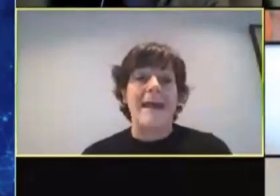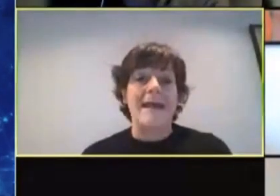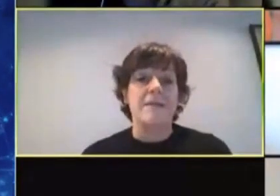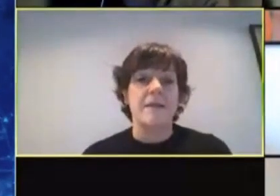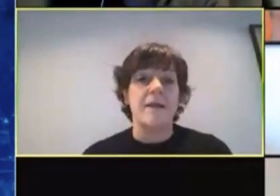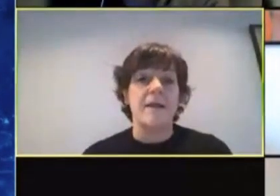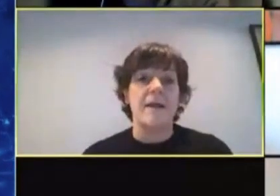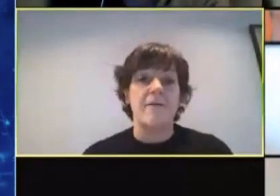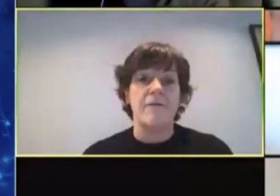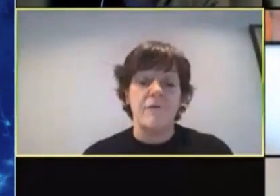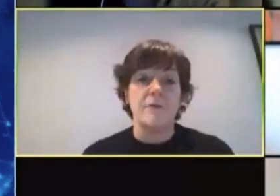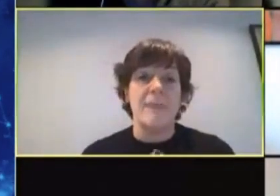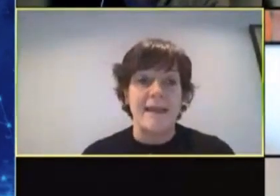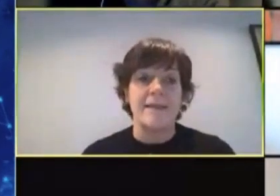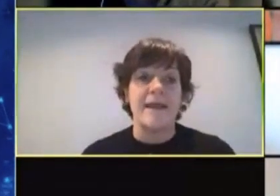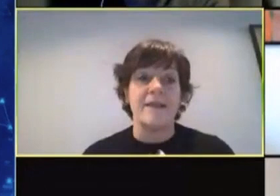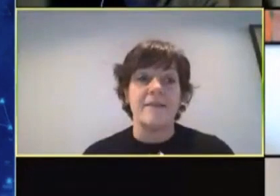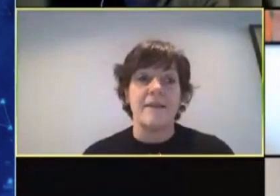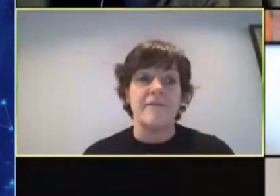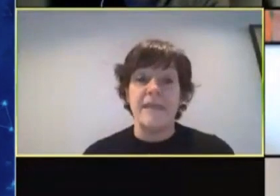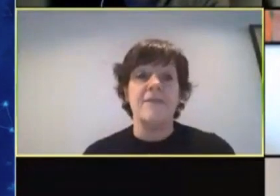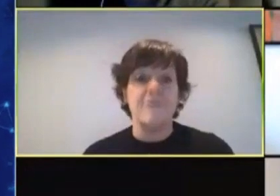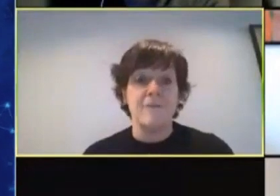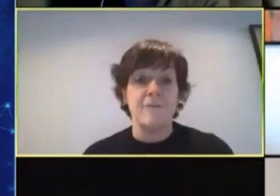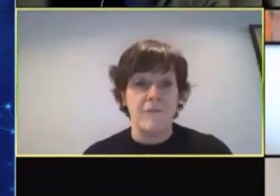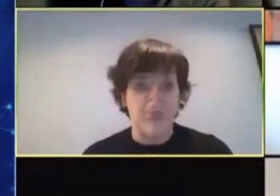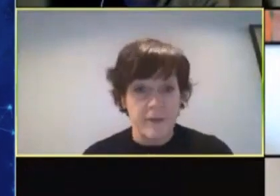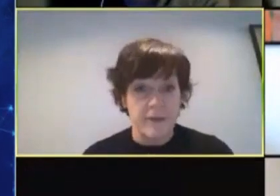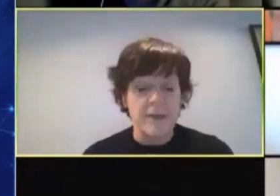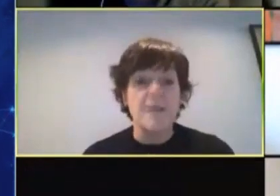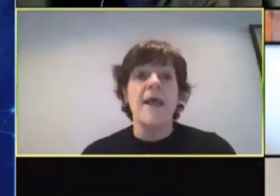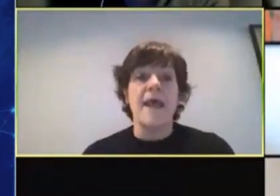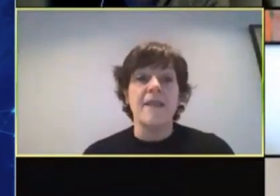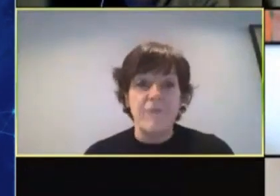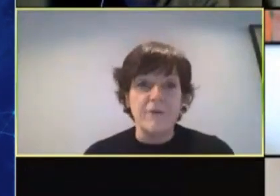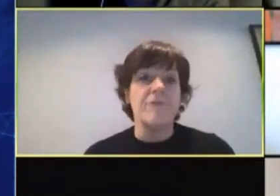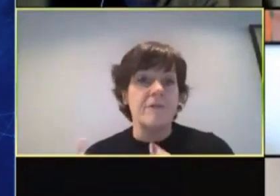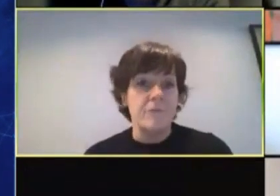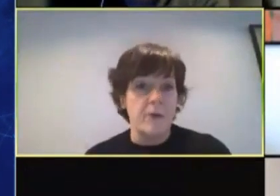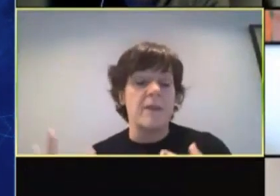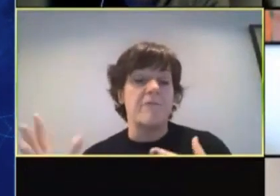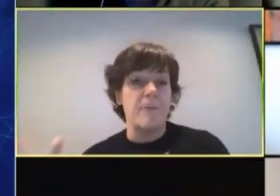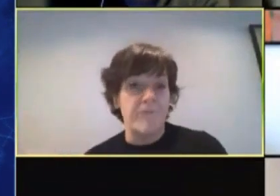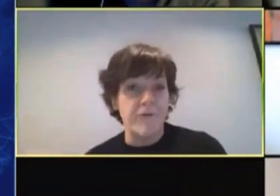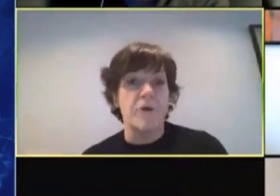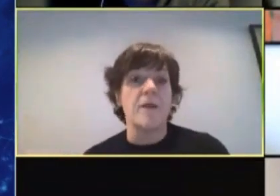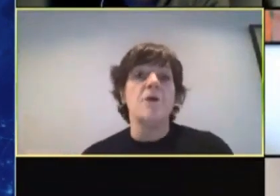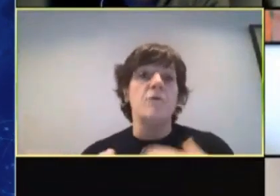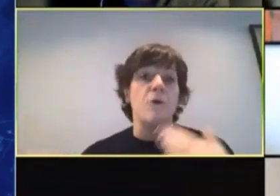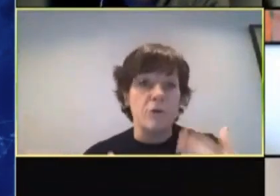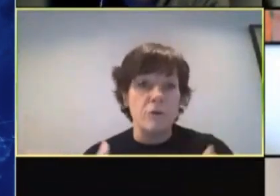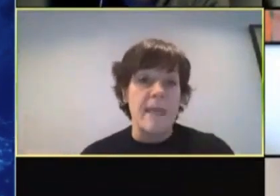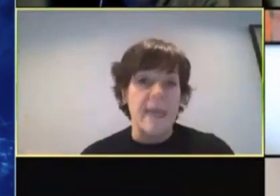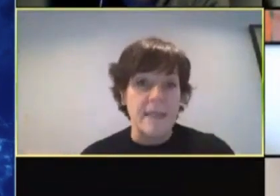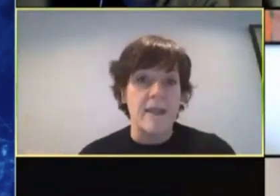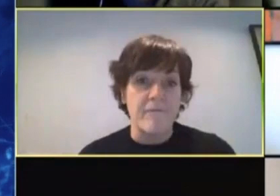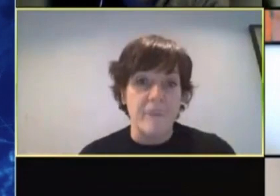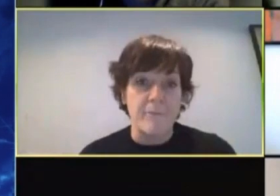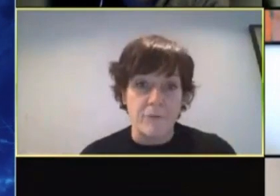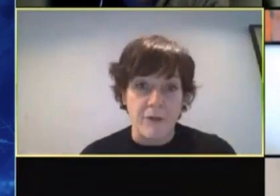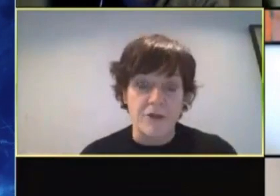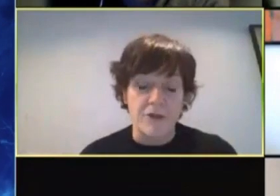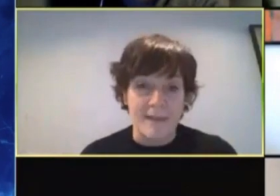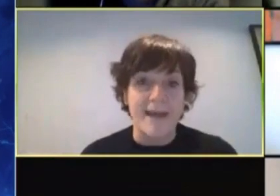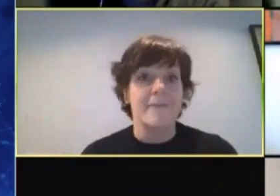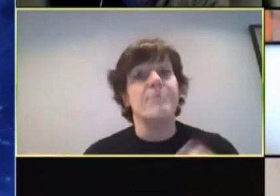plant, Ford plant at the east of London, and Vodafone is working with Ford to automate the